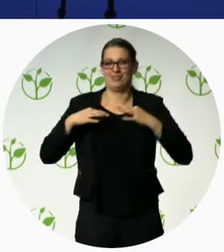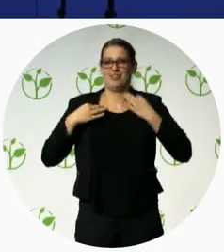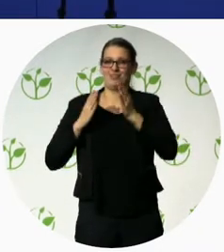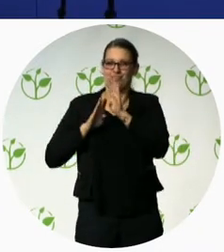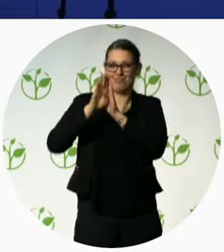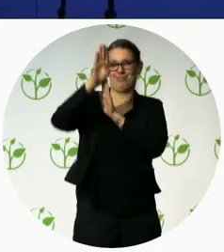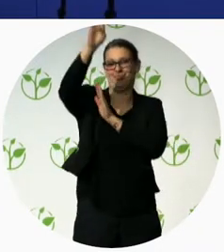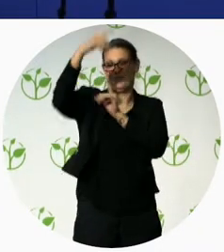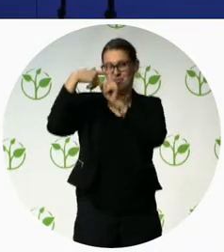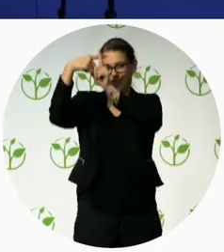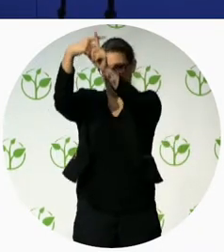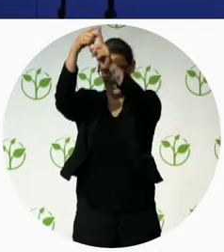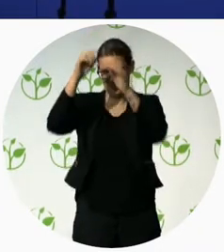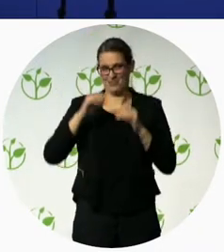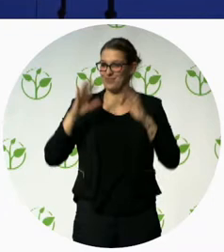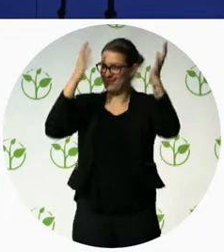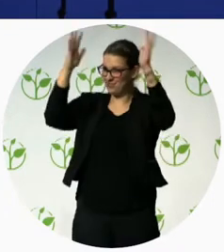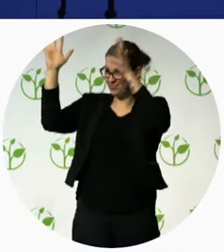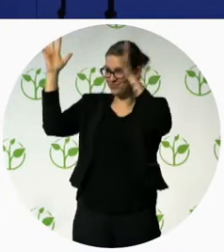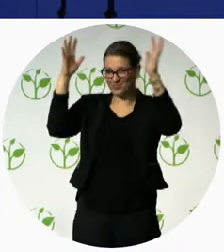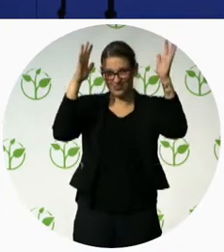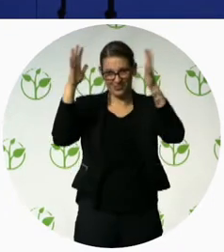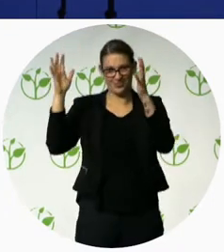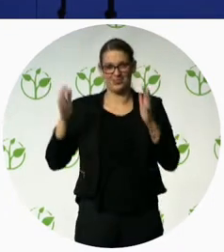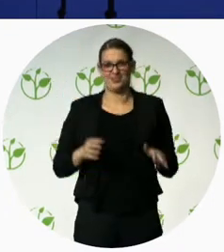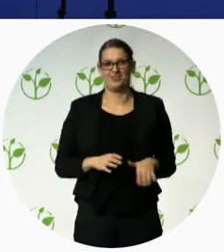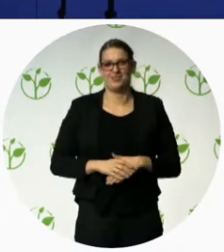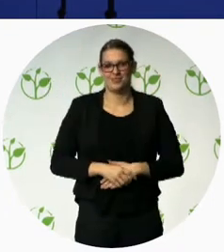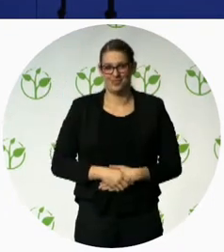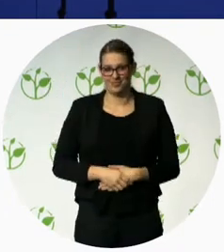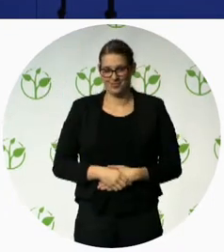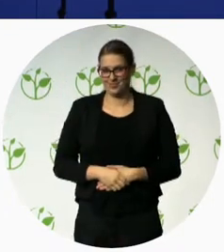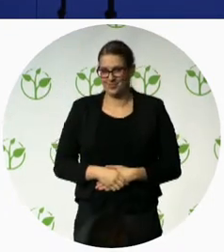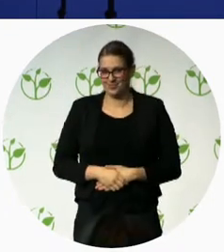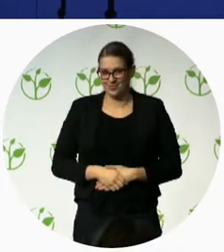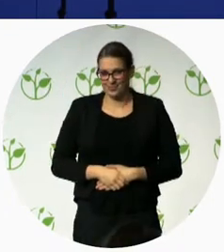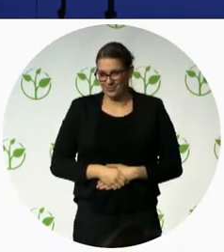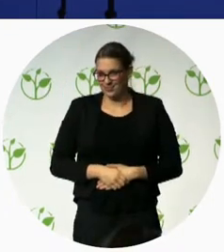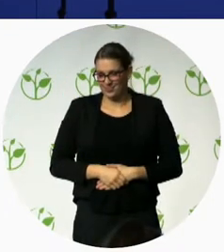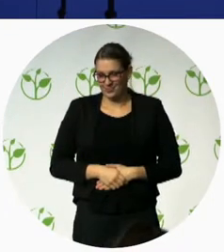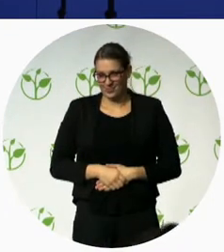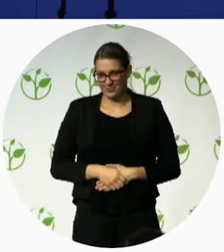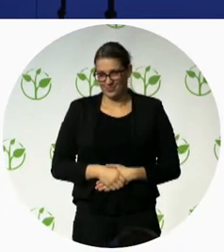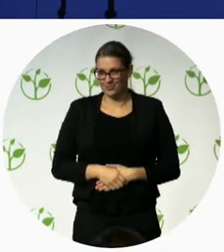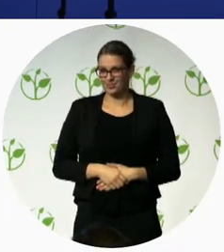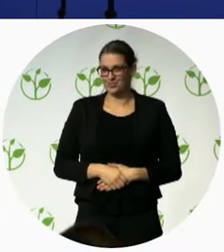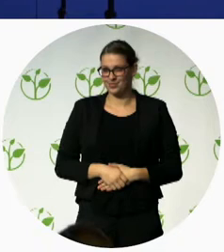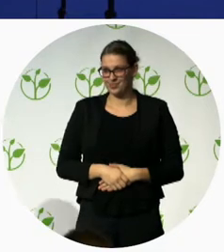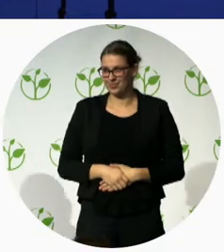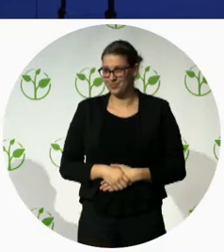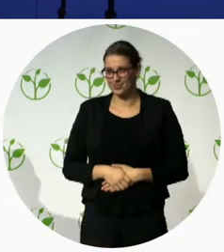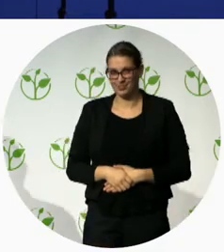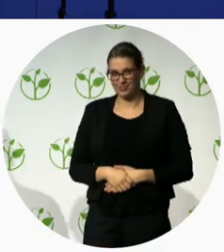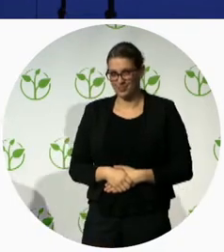very much